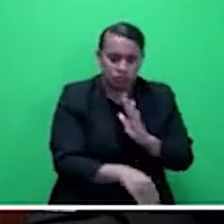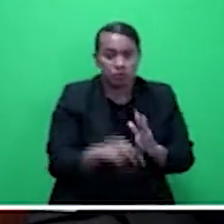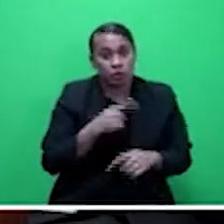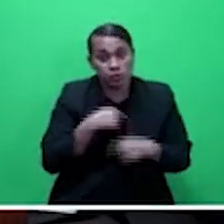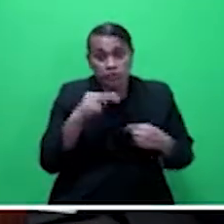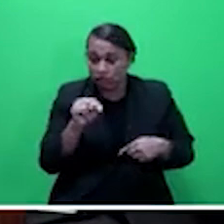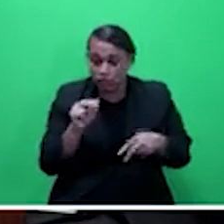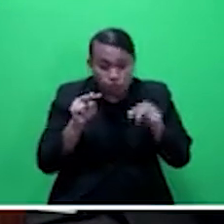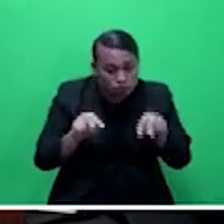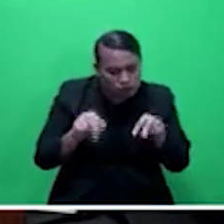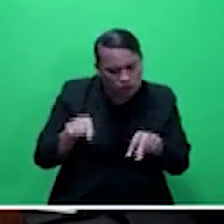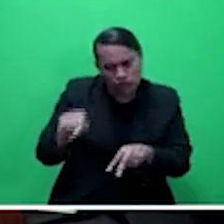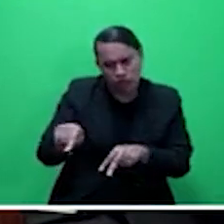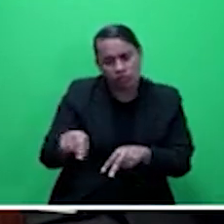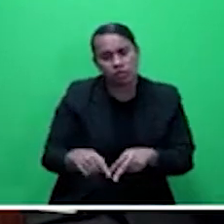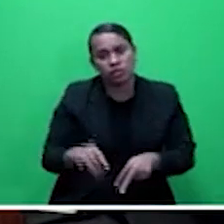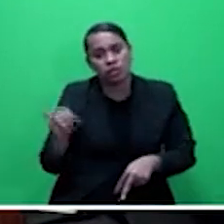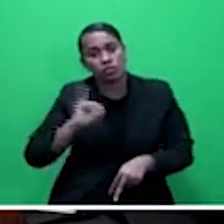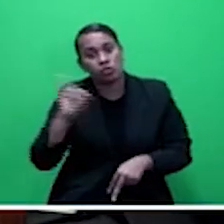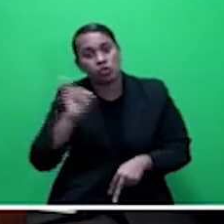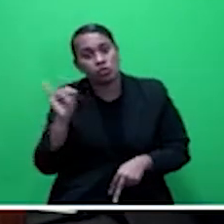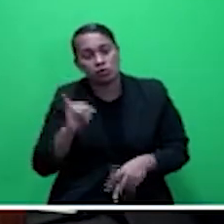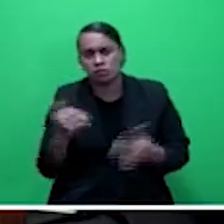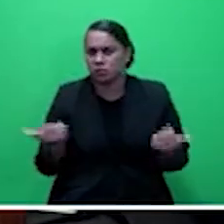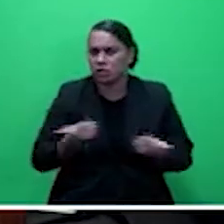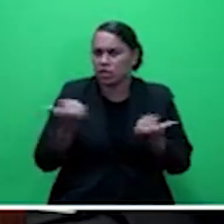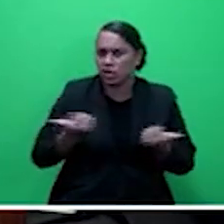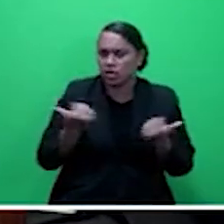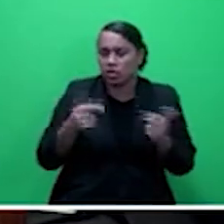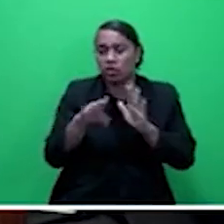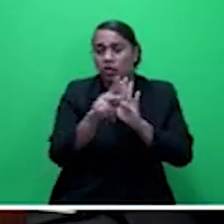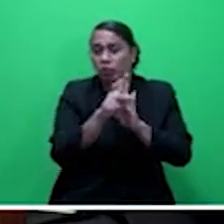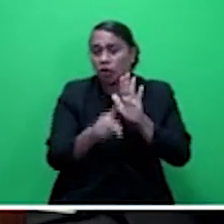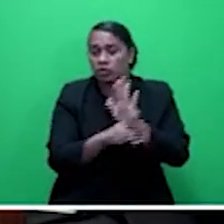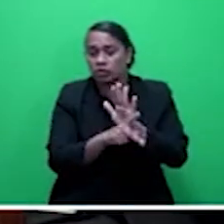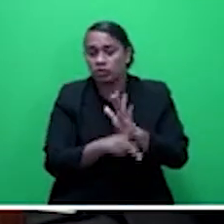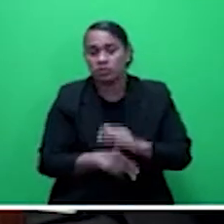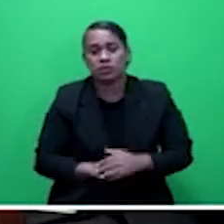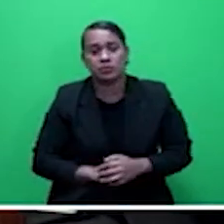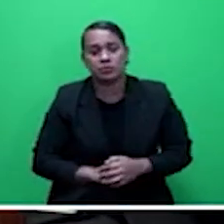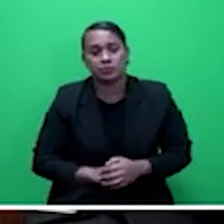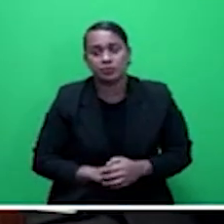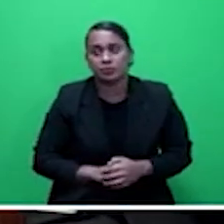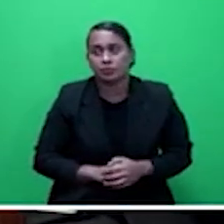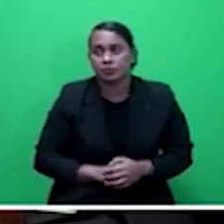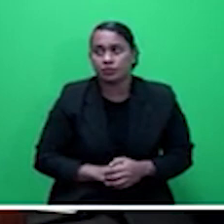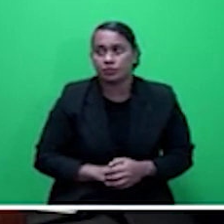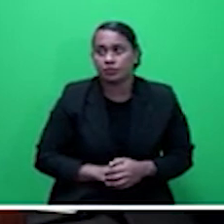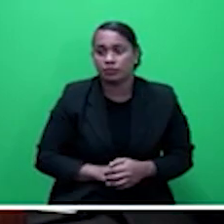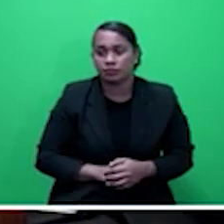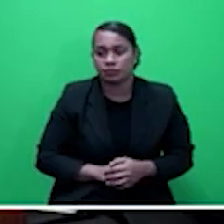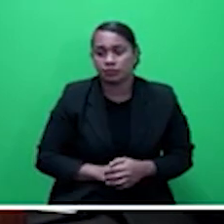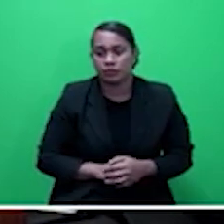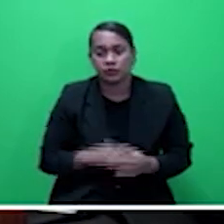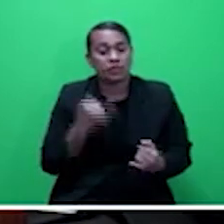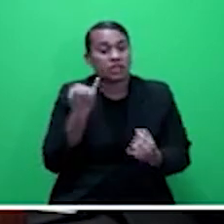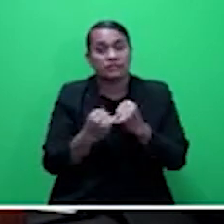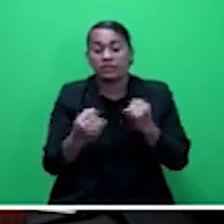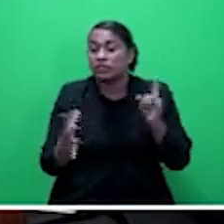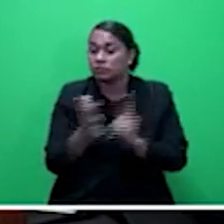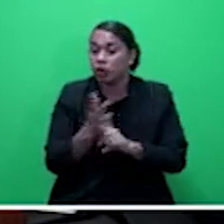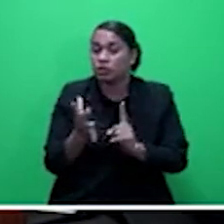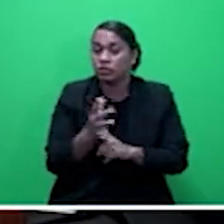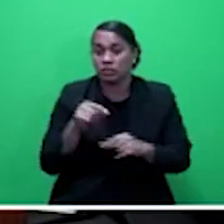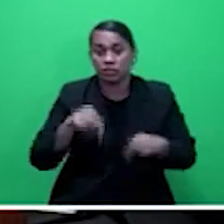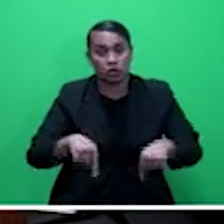insurance policies or insurance industry, Mr Speaker, is very important to our economy, but it also has